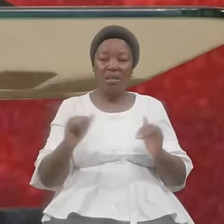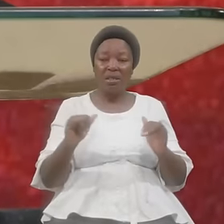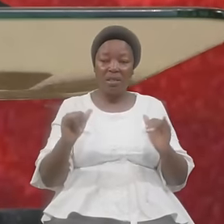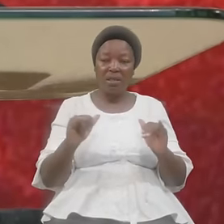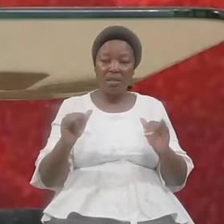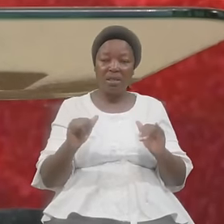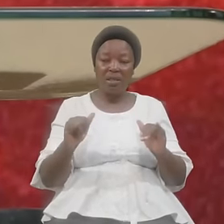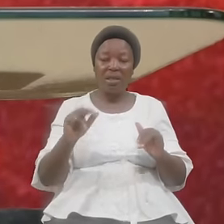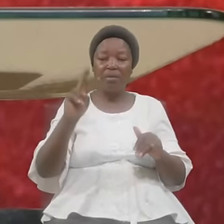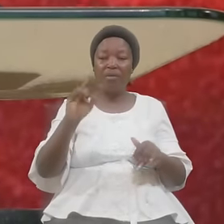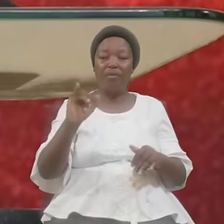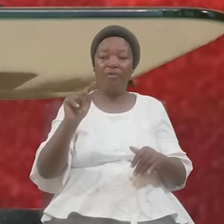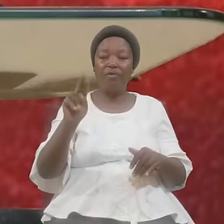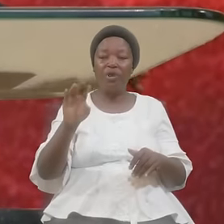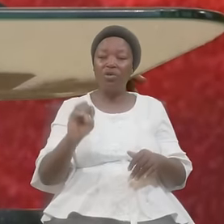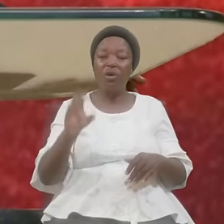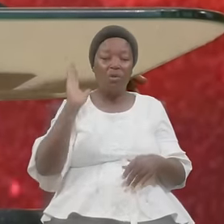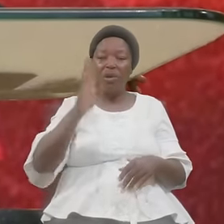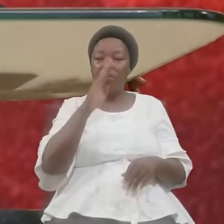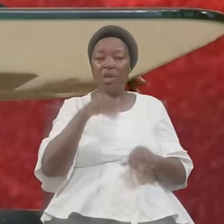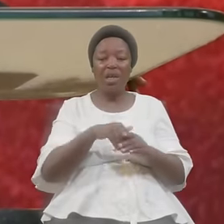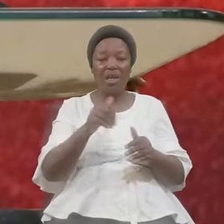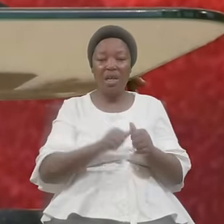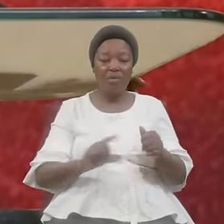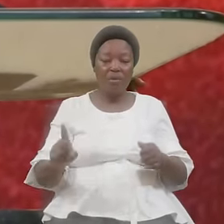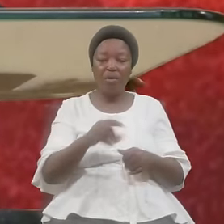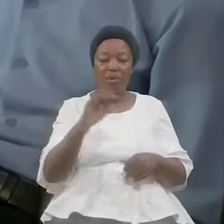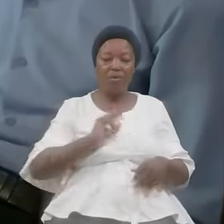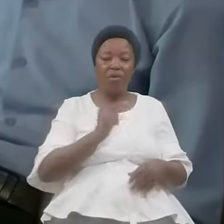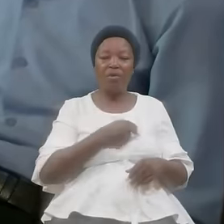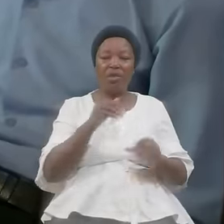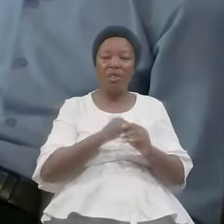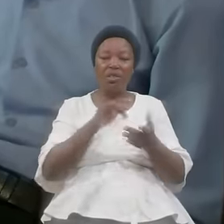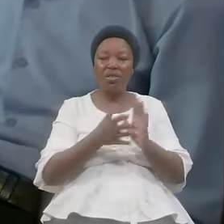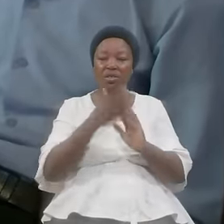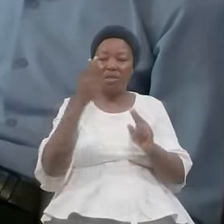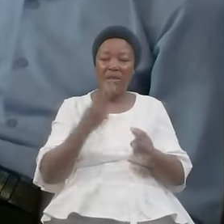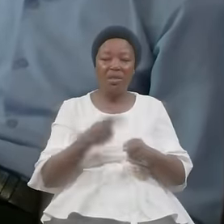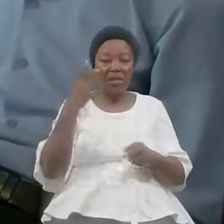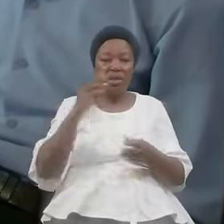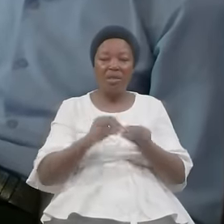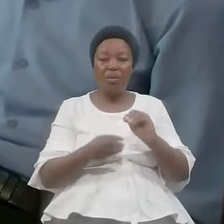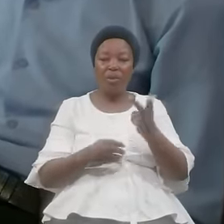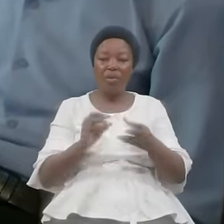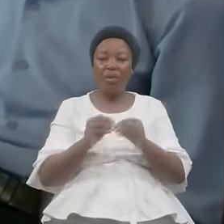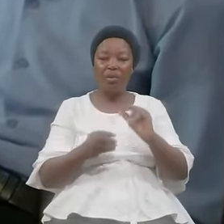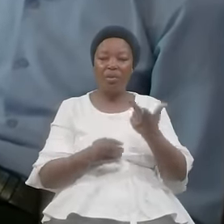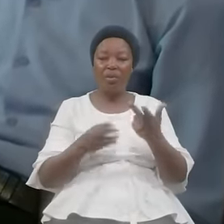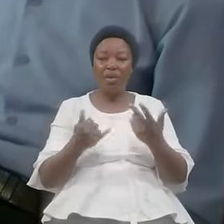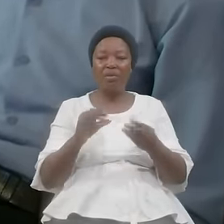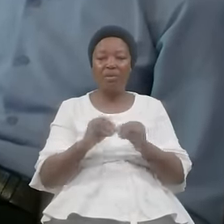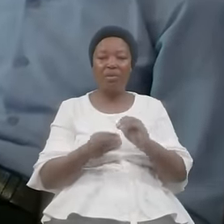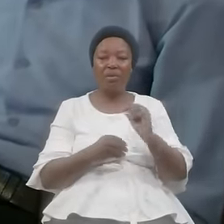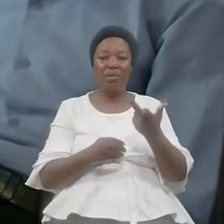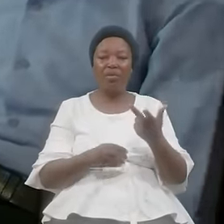Virtue Will Be In Every One Of Us In Jesus Name Look Look at Number Three Here Number